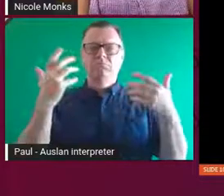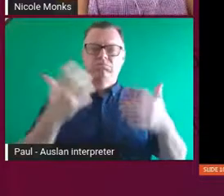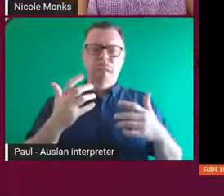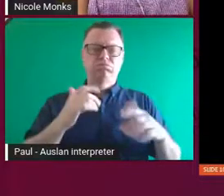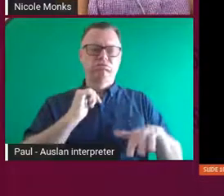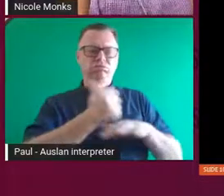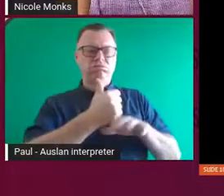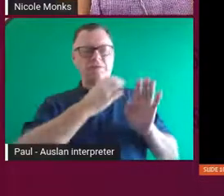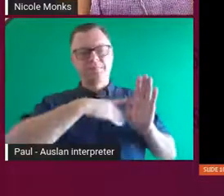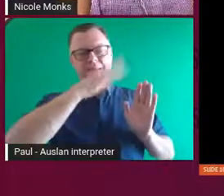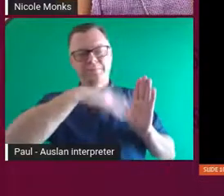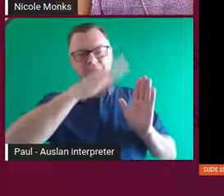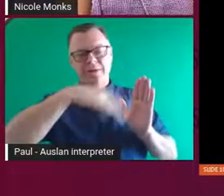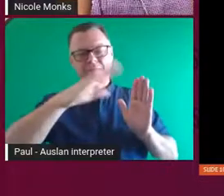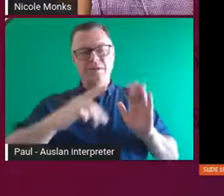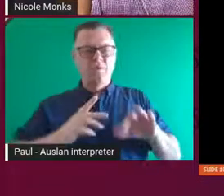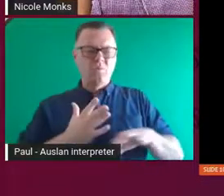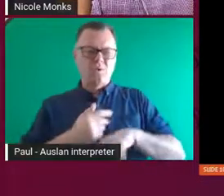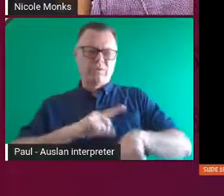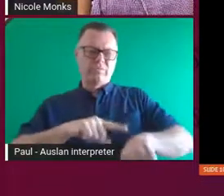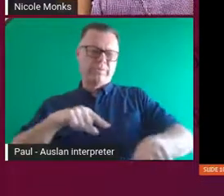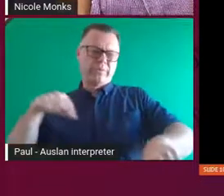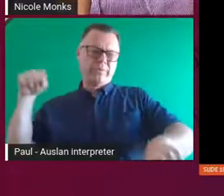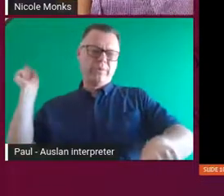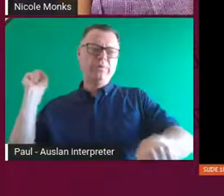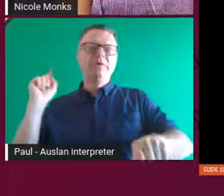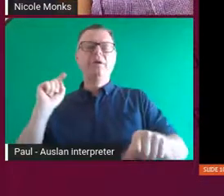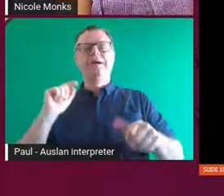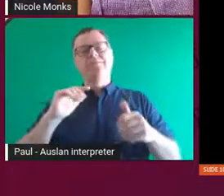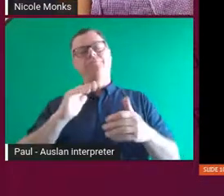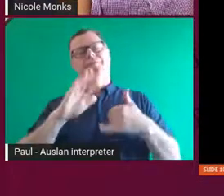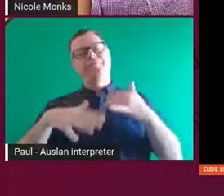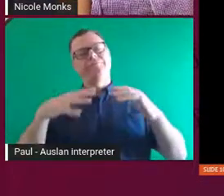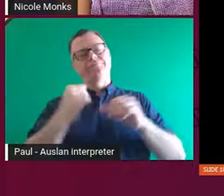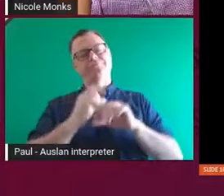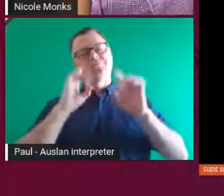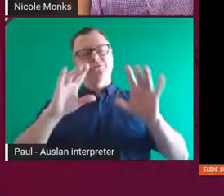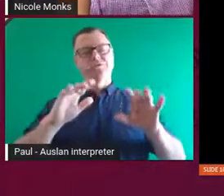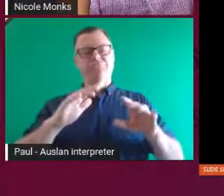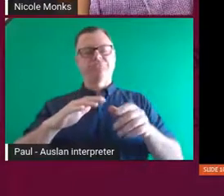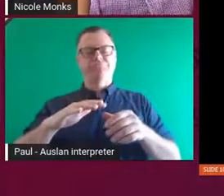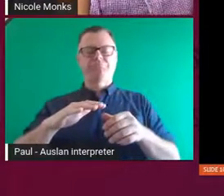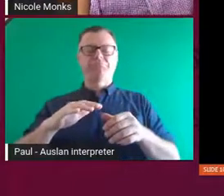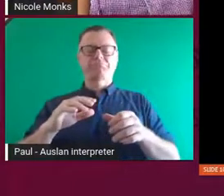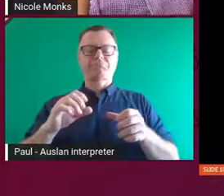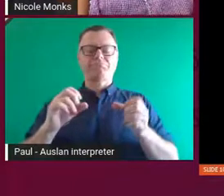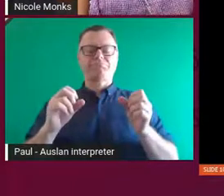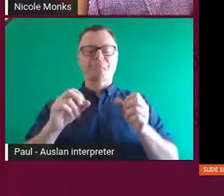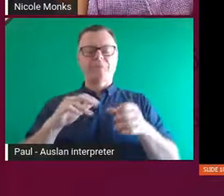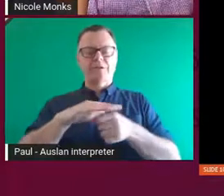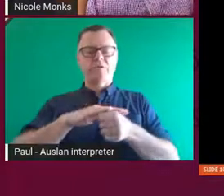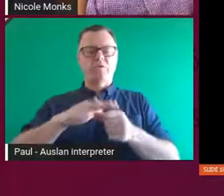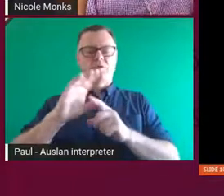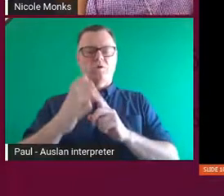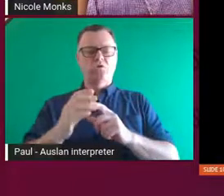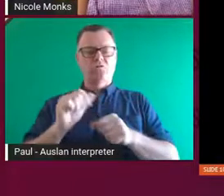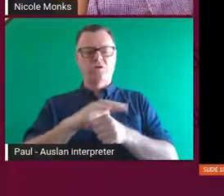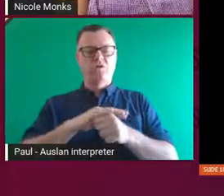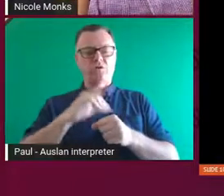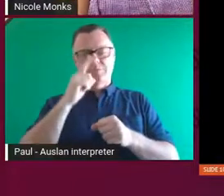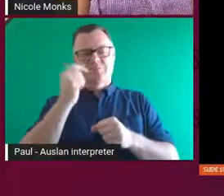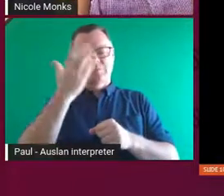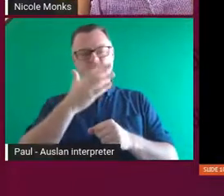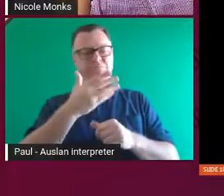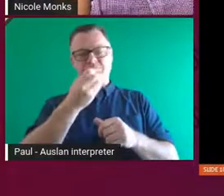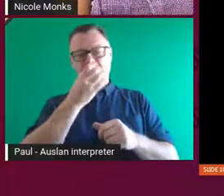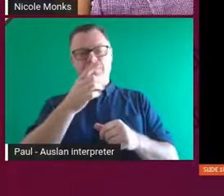But I think, you know, in the end it really showcased the culture of the area just so beautifully. And, yeah, there's still people talk